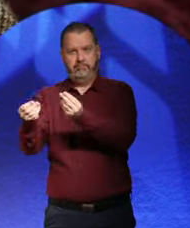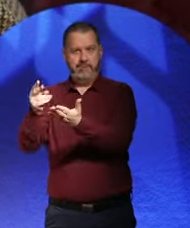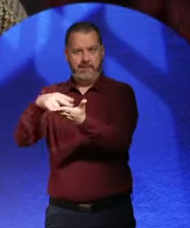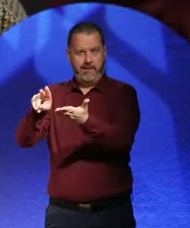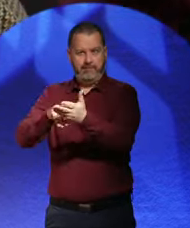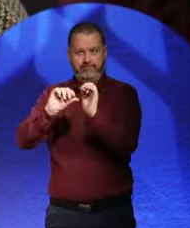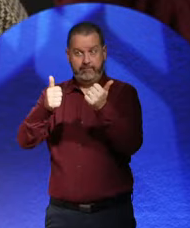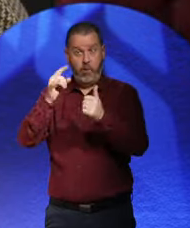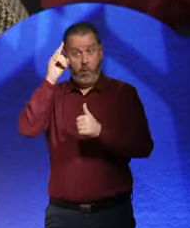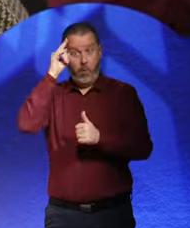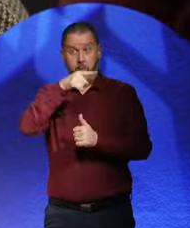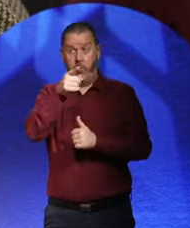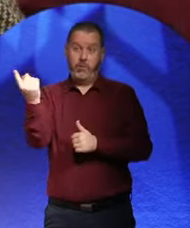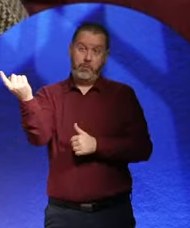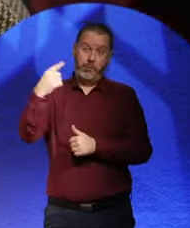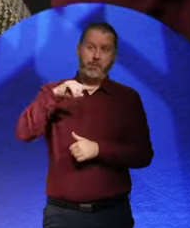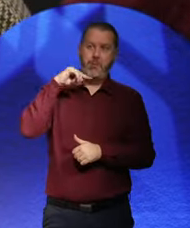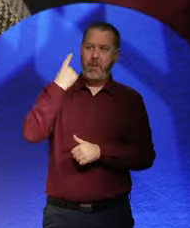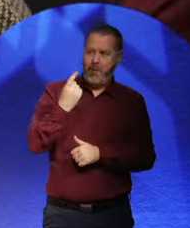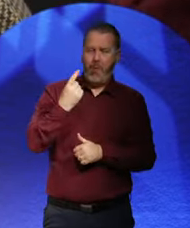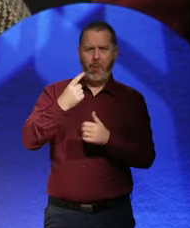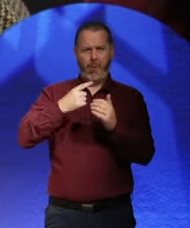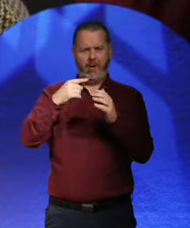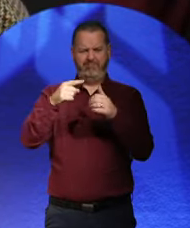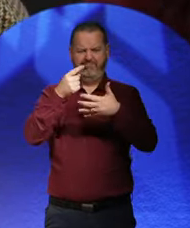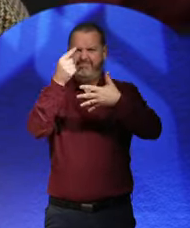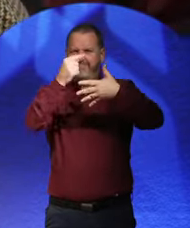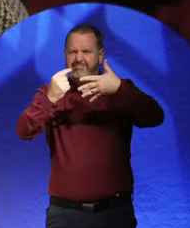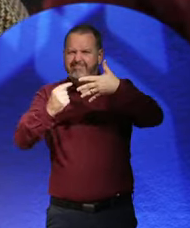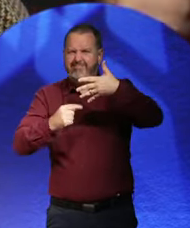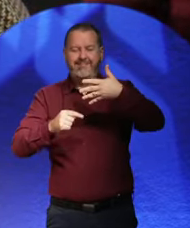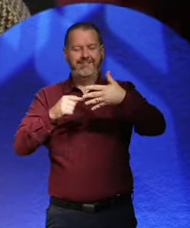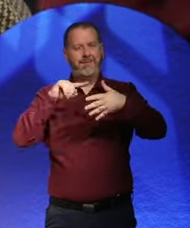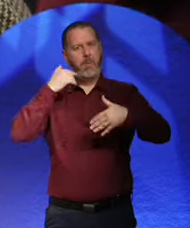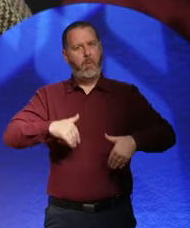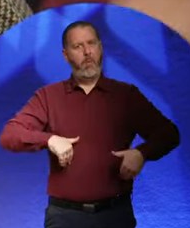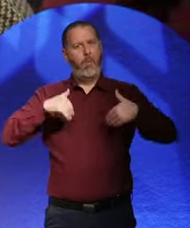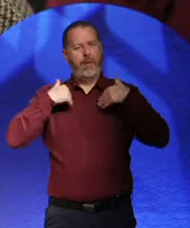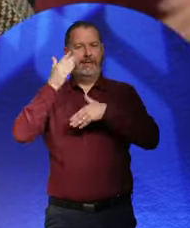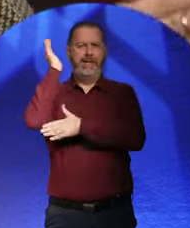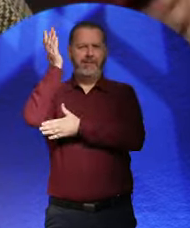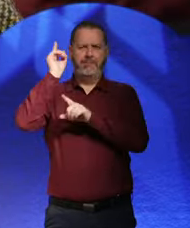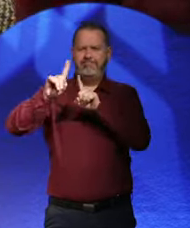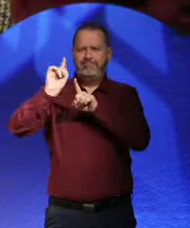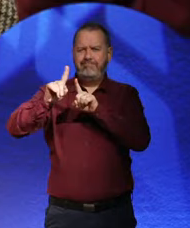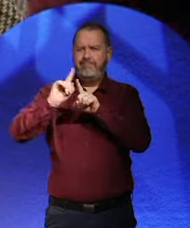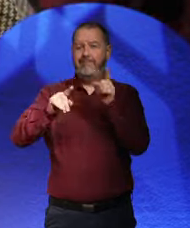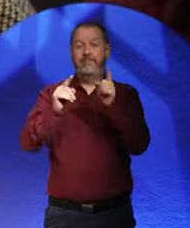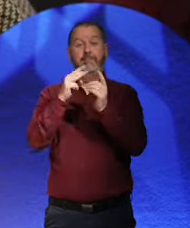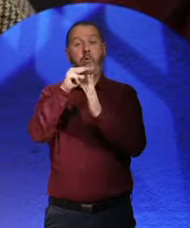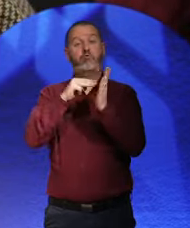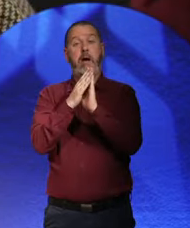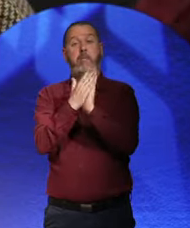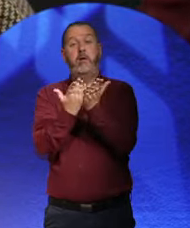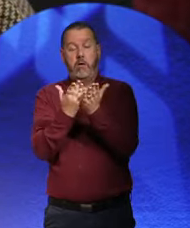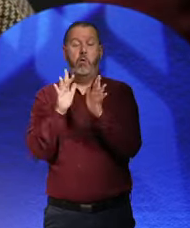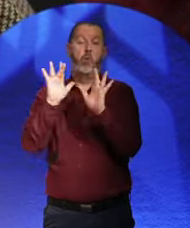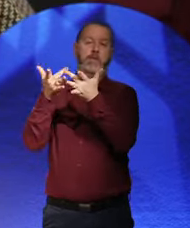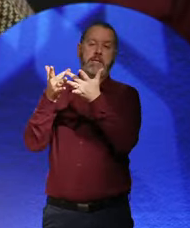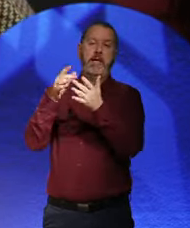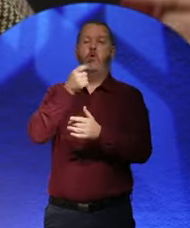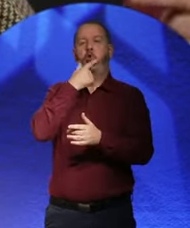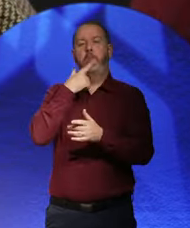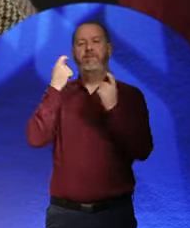I hope many of you will join us again tomorrow for a fantastic programme starting tomorrow morning. All the details in the programme are on DublinFestivalofhistory